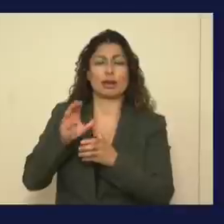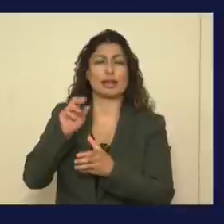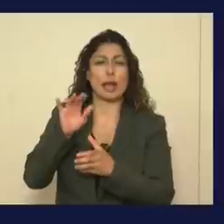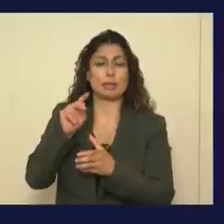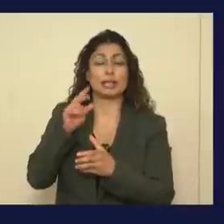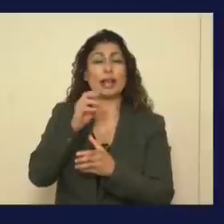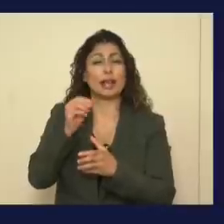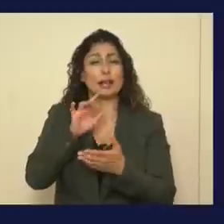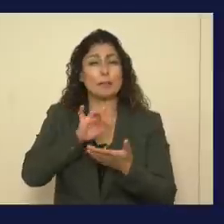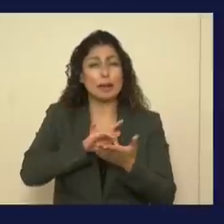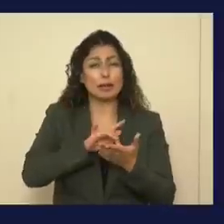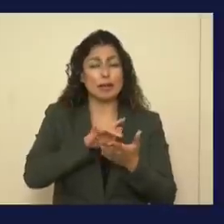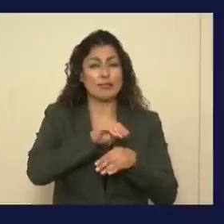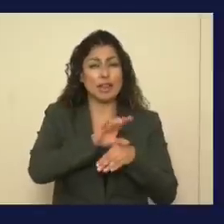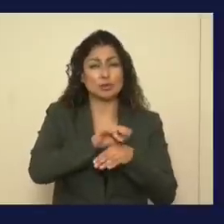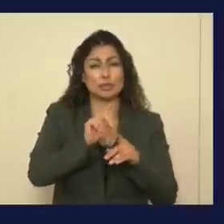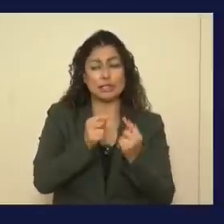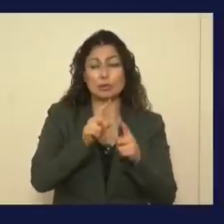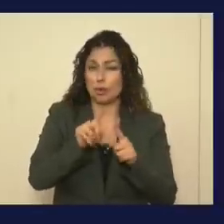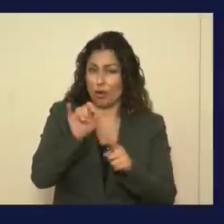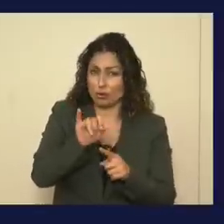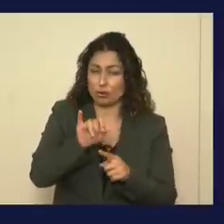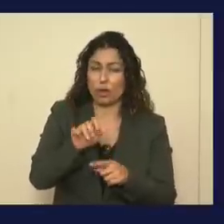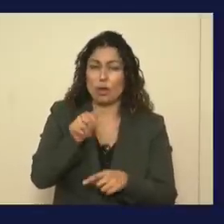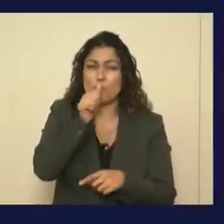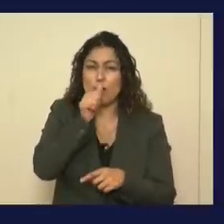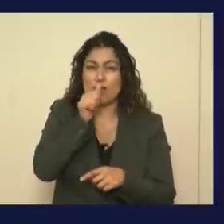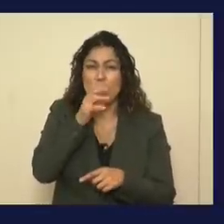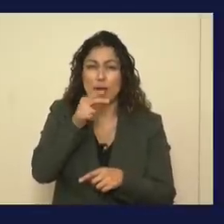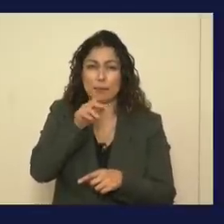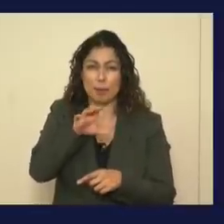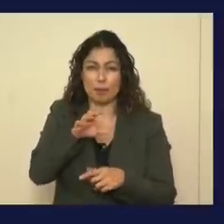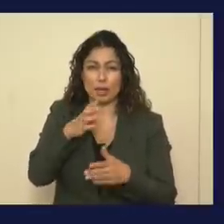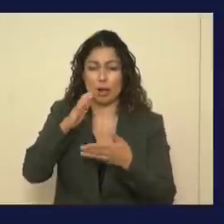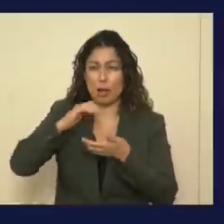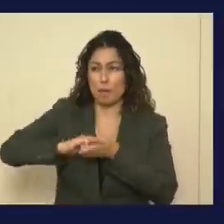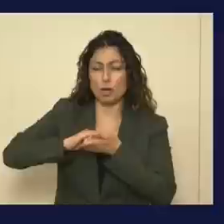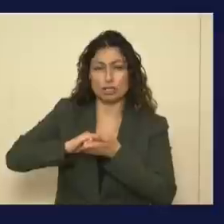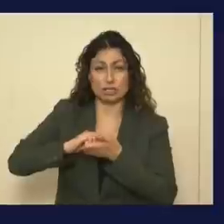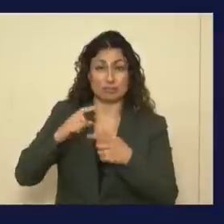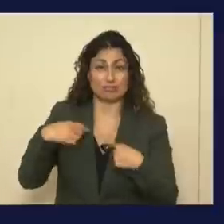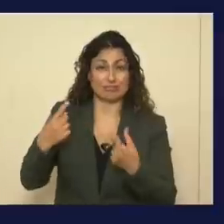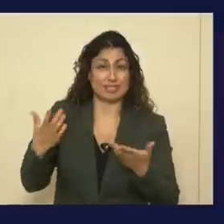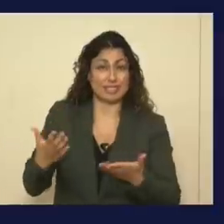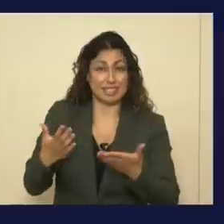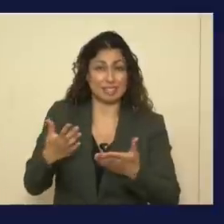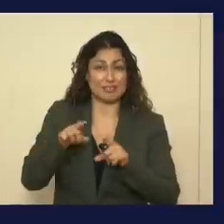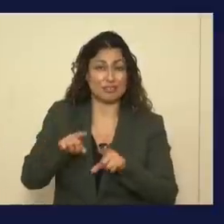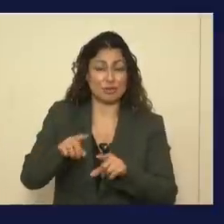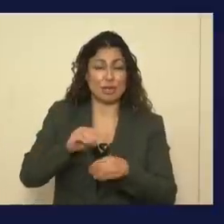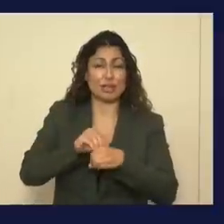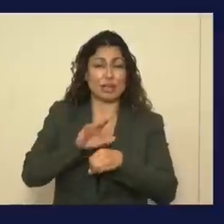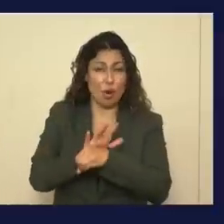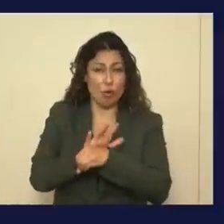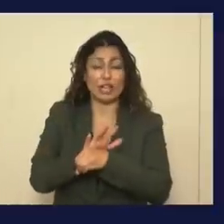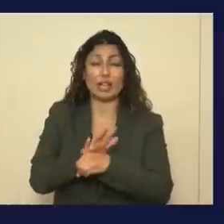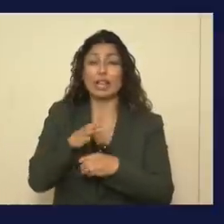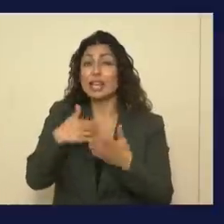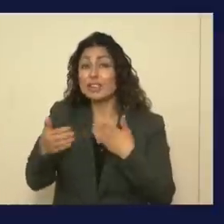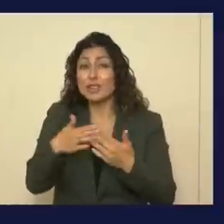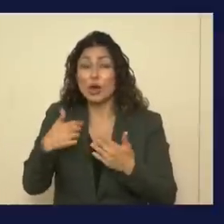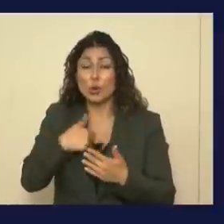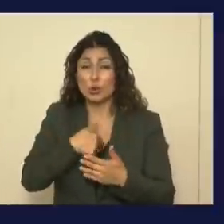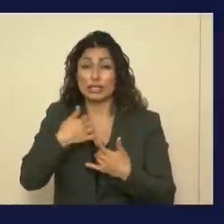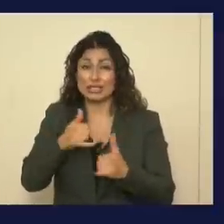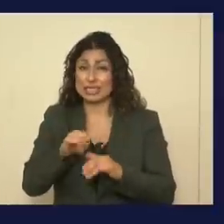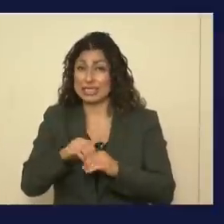advisory team, but it's a real shout-out to the private-public partnership that has existed here during this pandemic. We actually, even though we're still